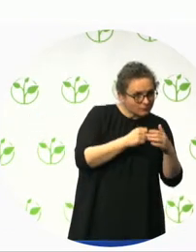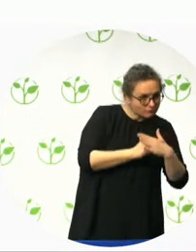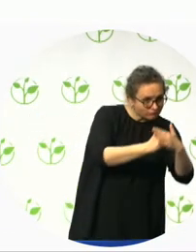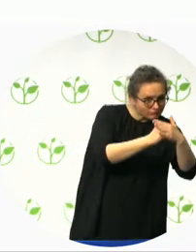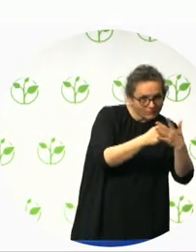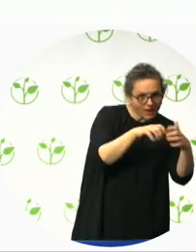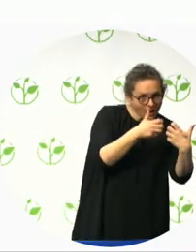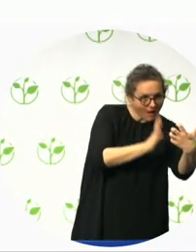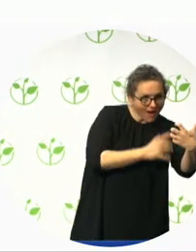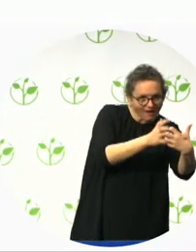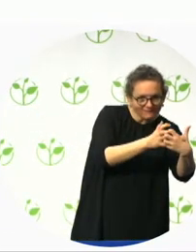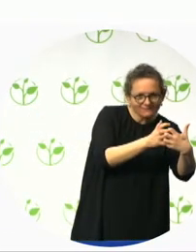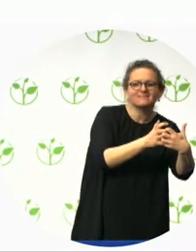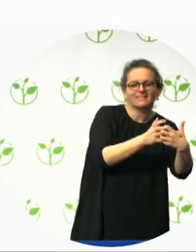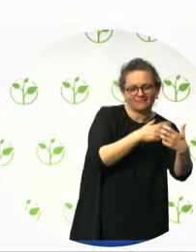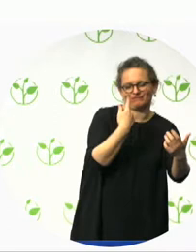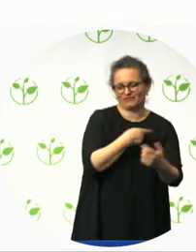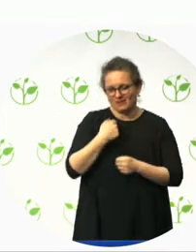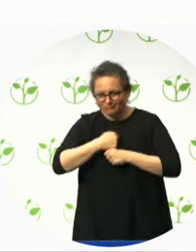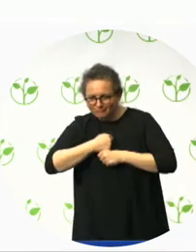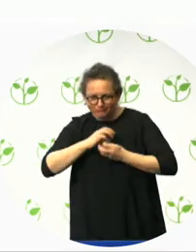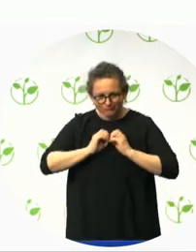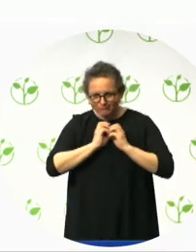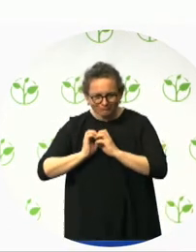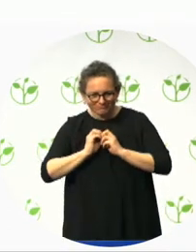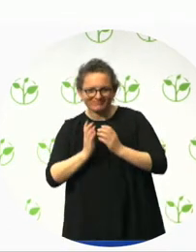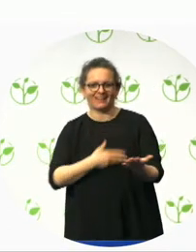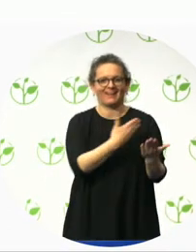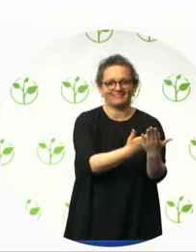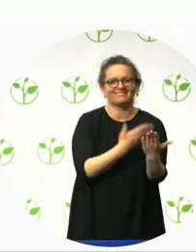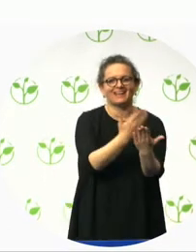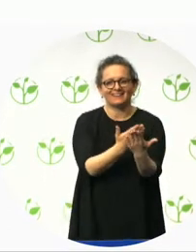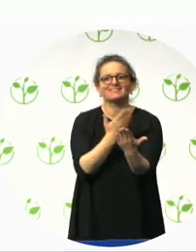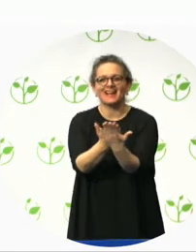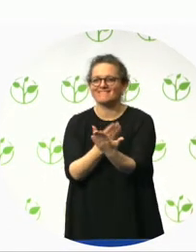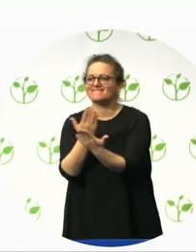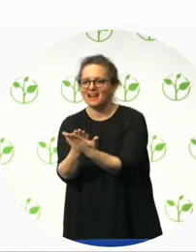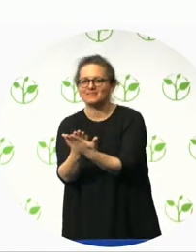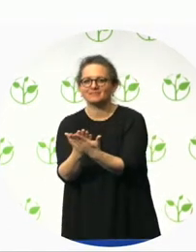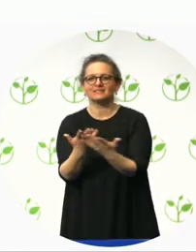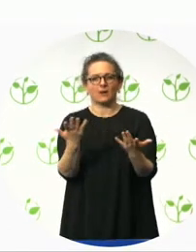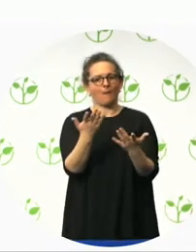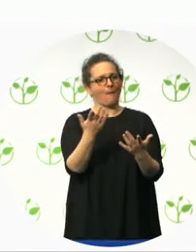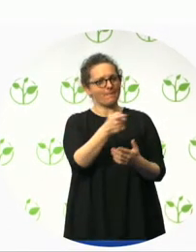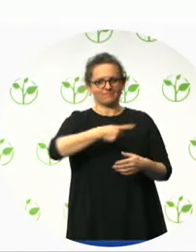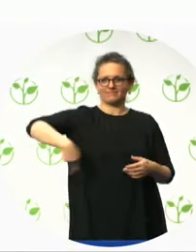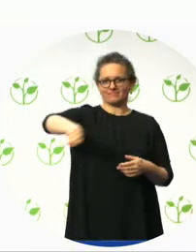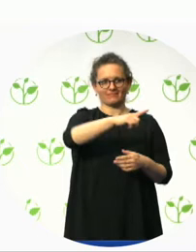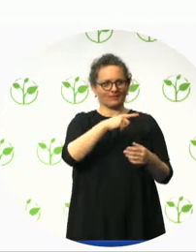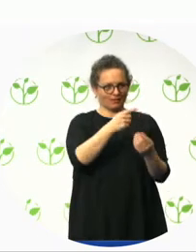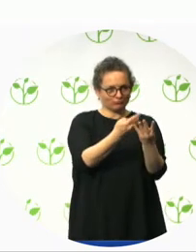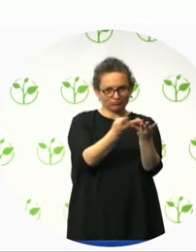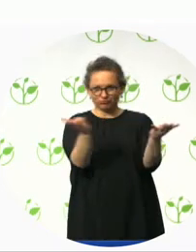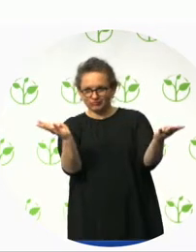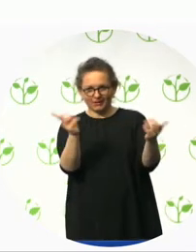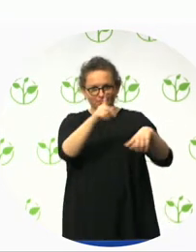raise the bar even further in terms of inclusivity before we had even set foot in the building. At the end of the day, universal design principles applied well